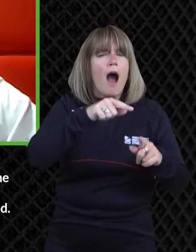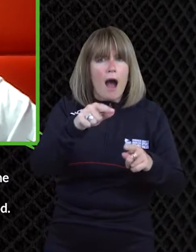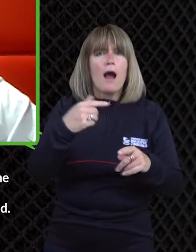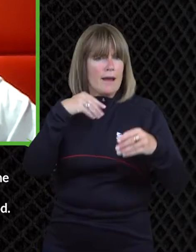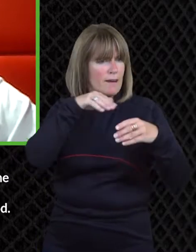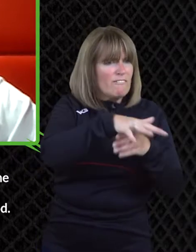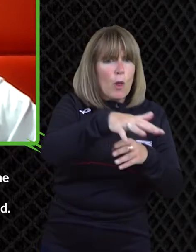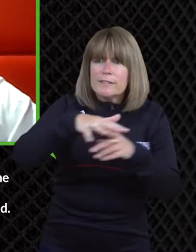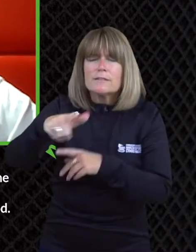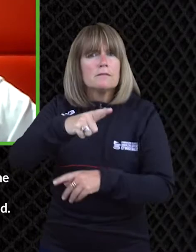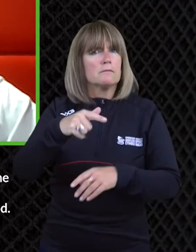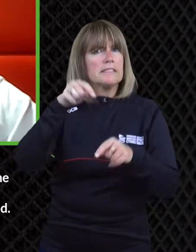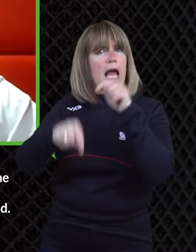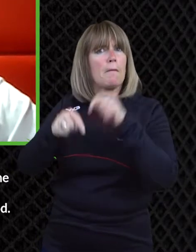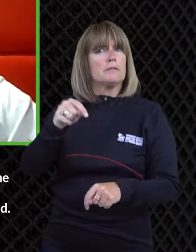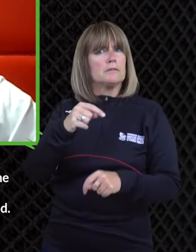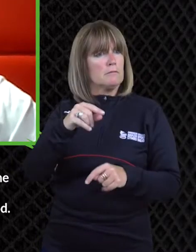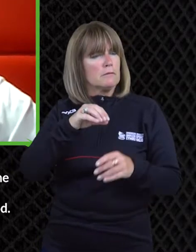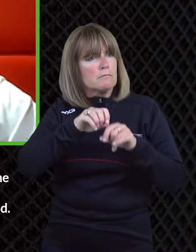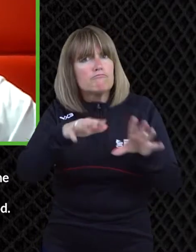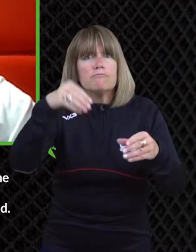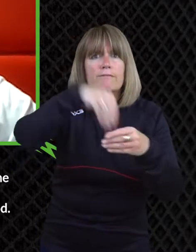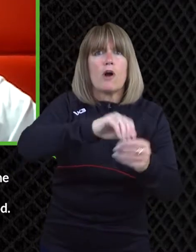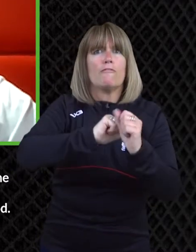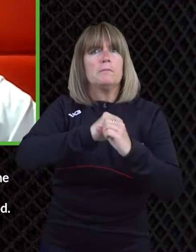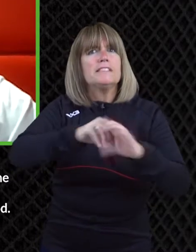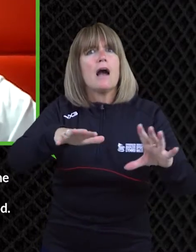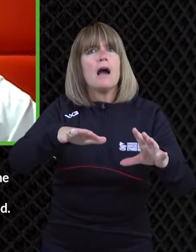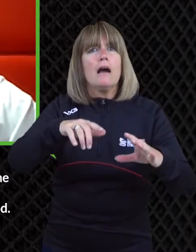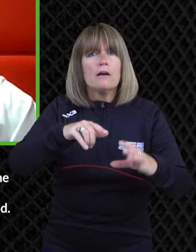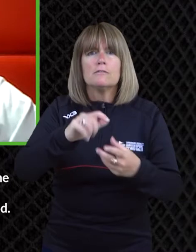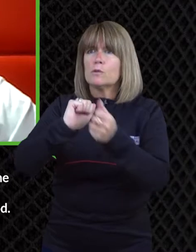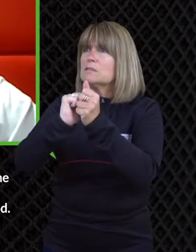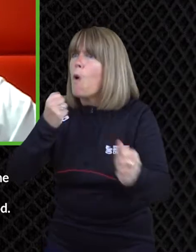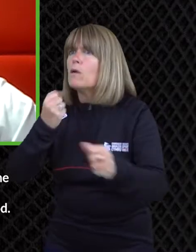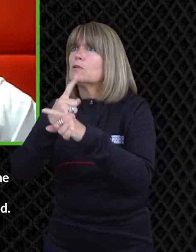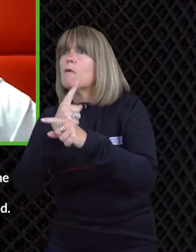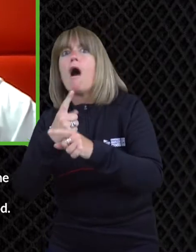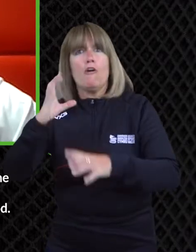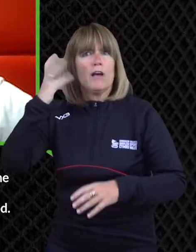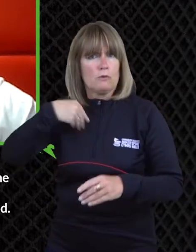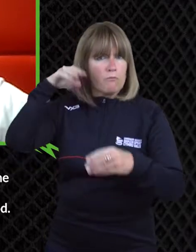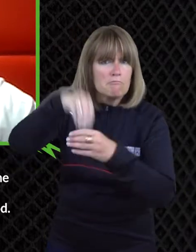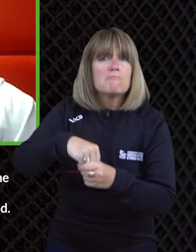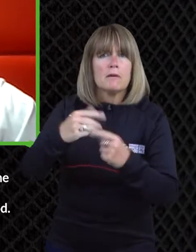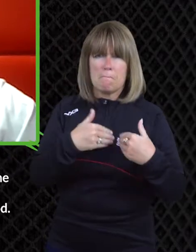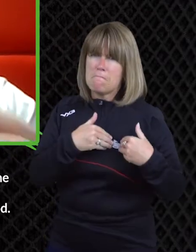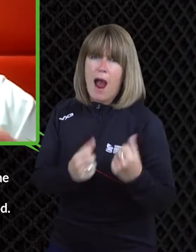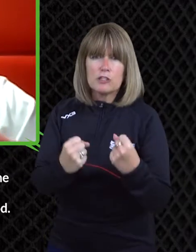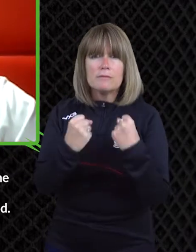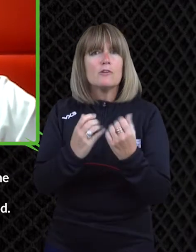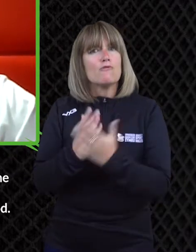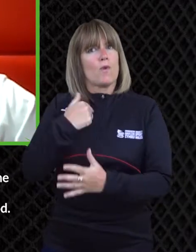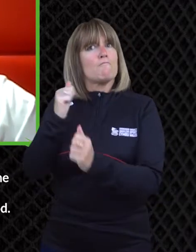disabled representation especially when it comes to sport on the radio and and um i've been passionate about that because i have a uh an